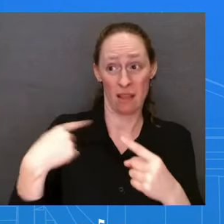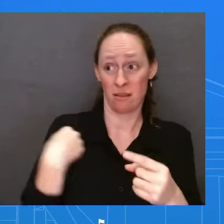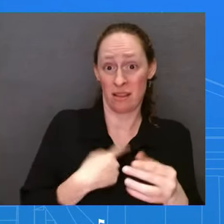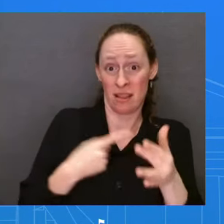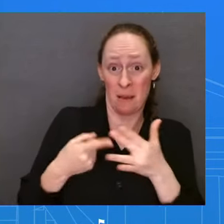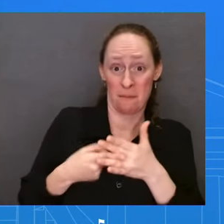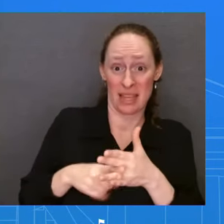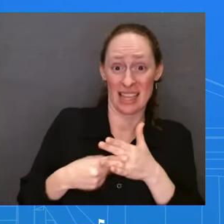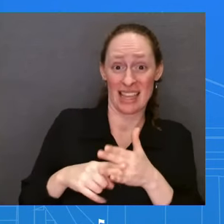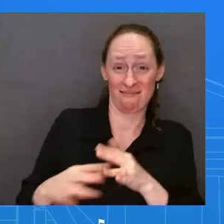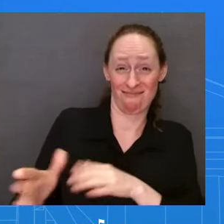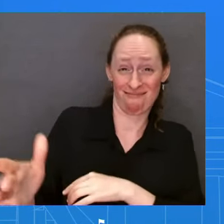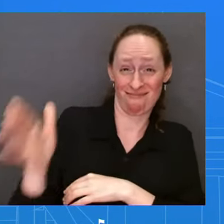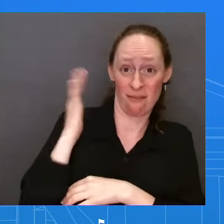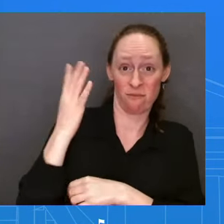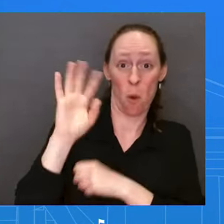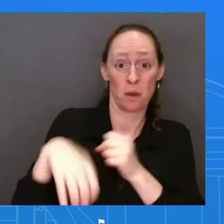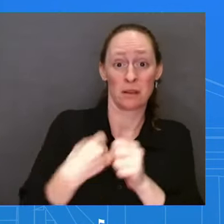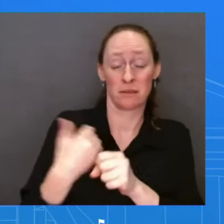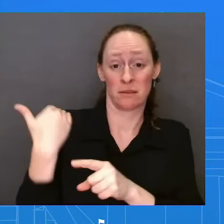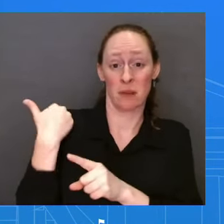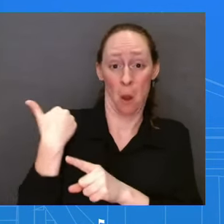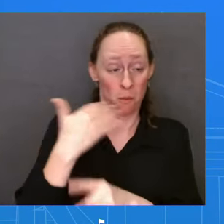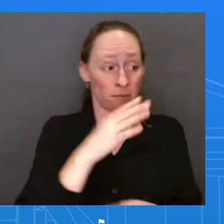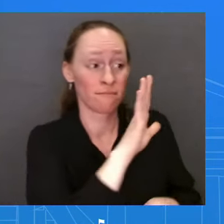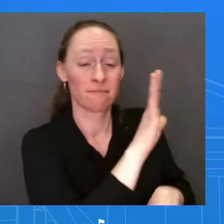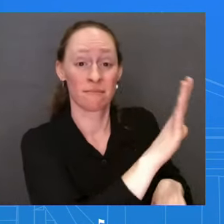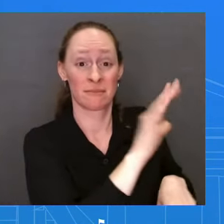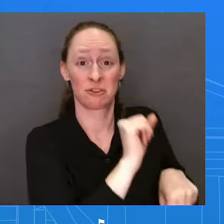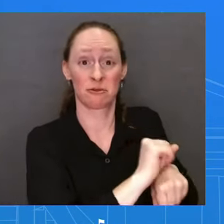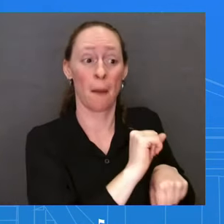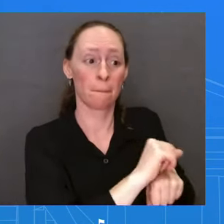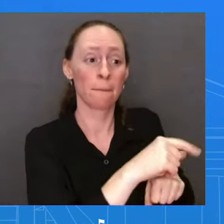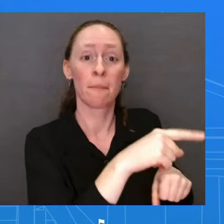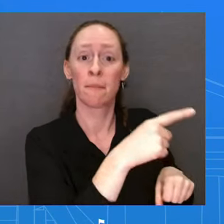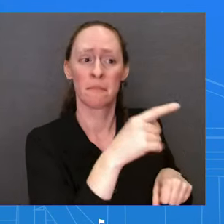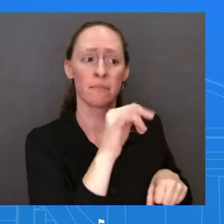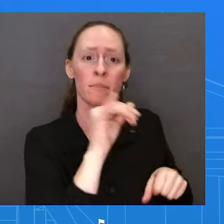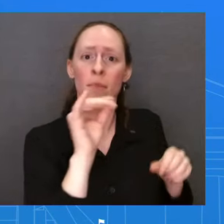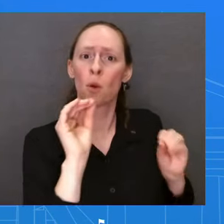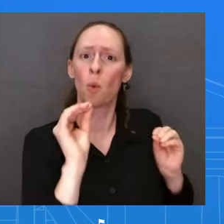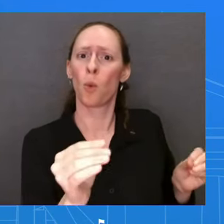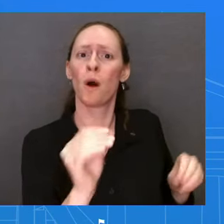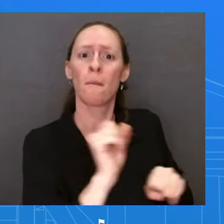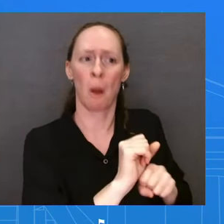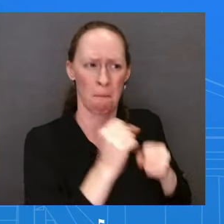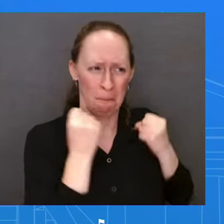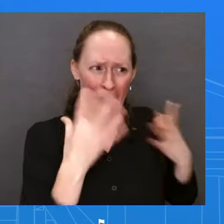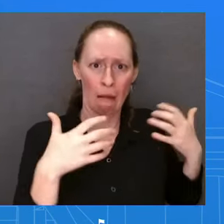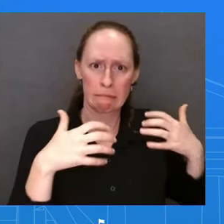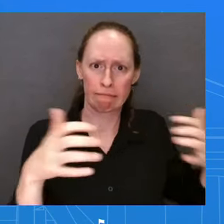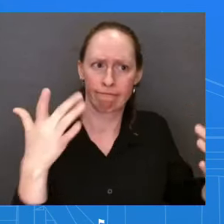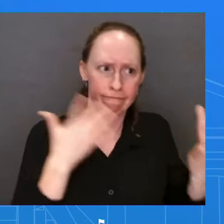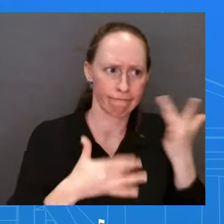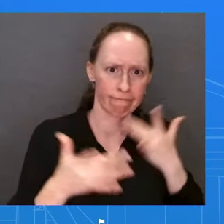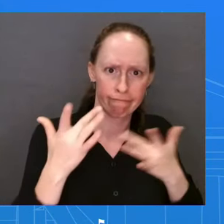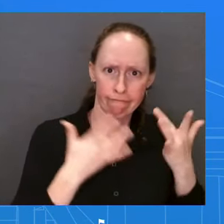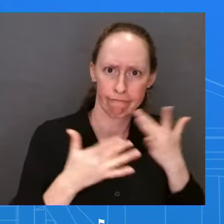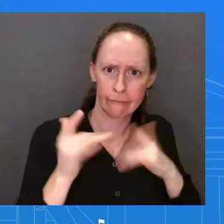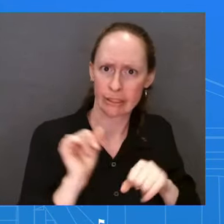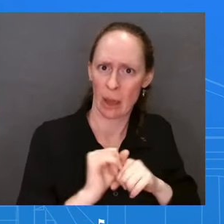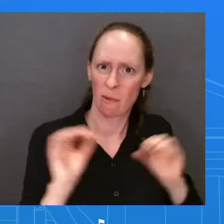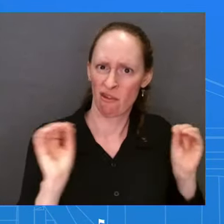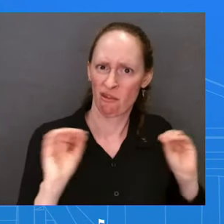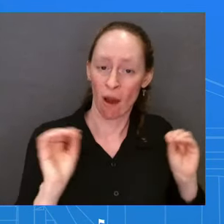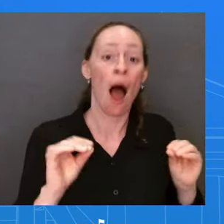today, we are standing here at a time where unemployment has, is at historic lows. We've seen inflation come down for,